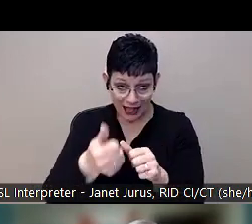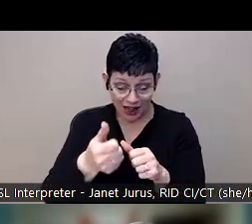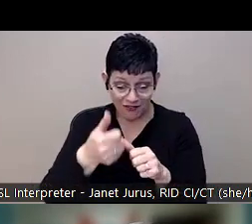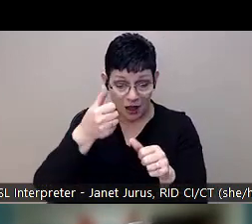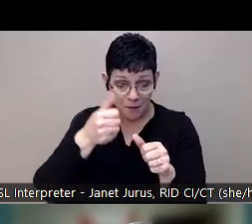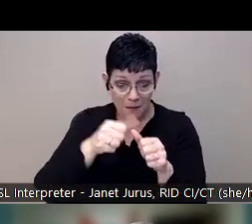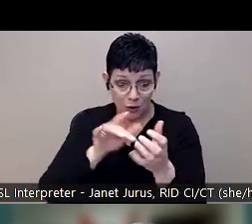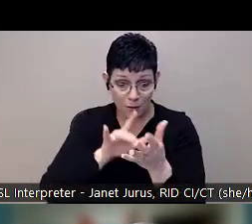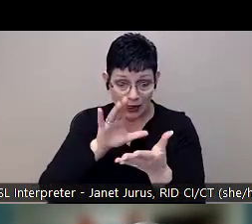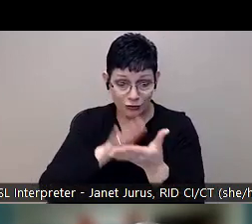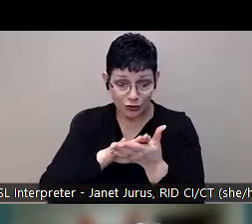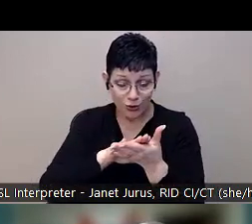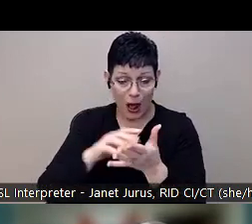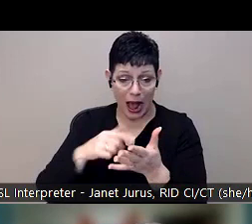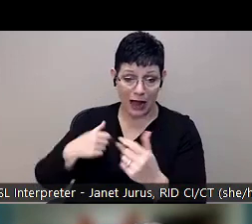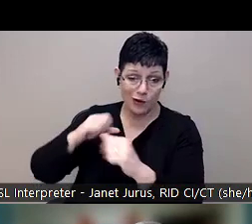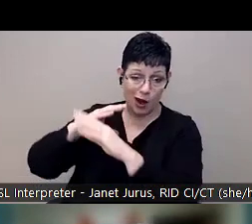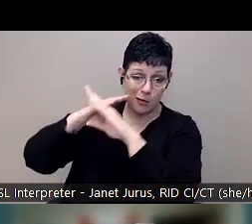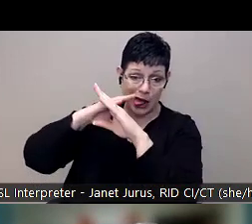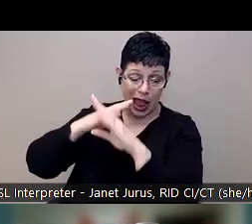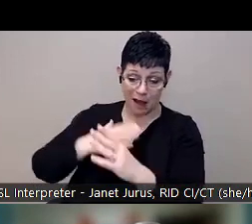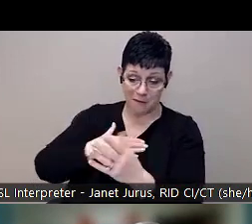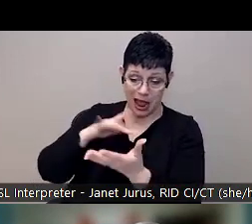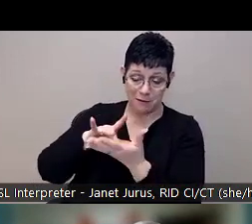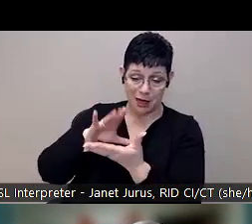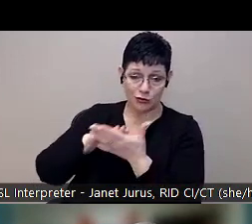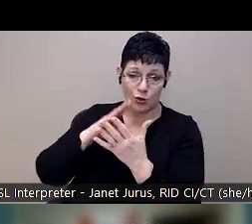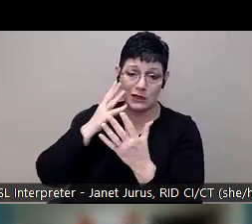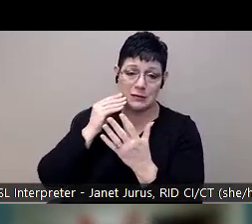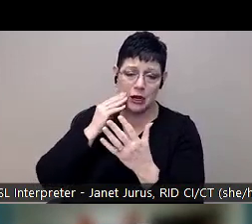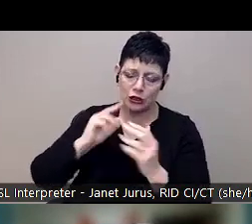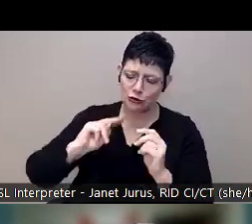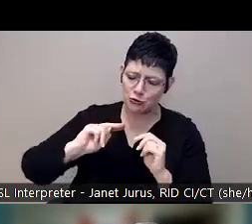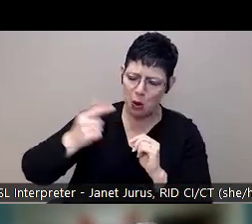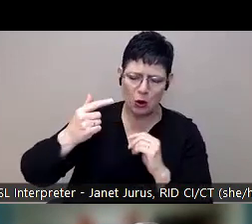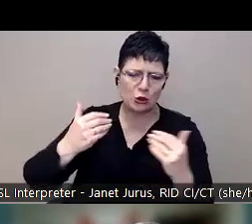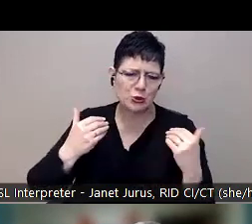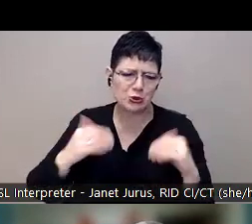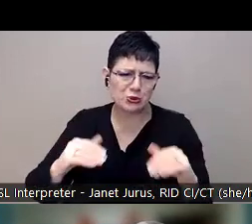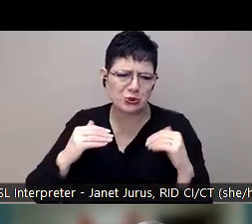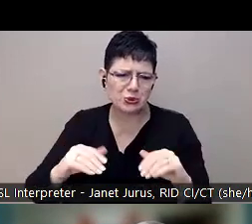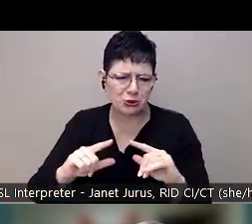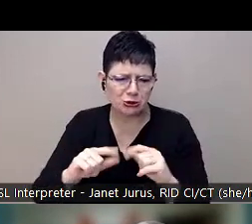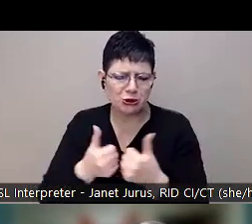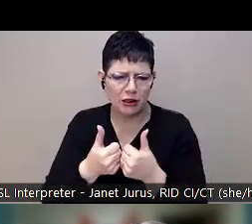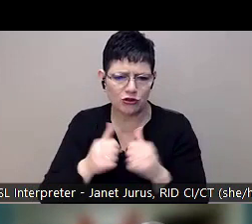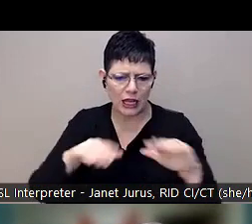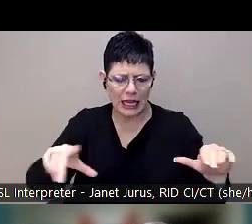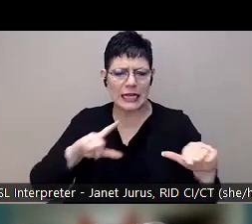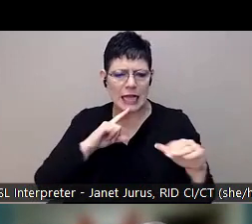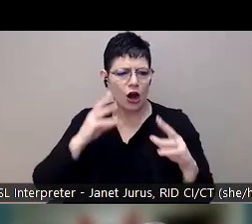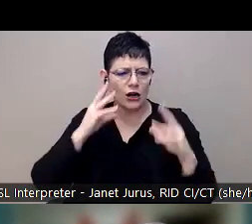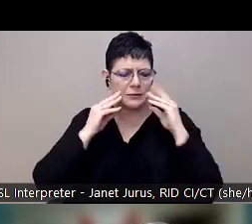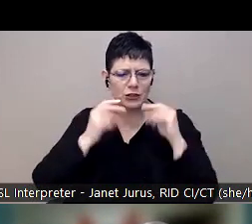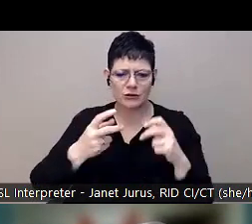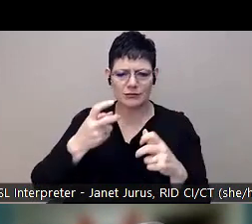to block it out of my mind because it was not fun. It's challenging. And these kids are going through hard things. And so when we have